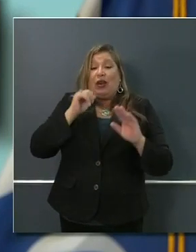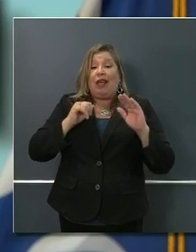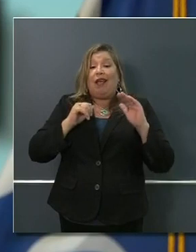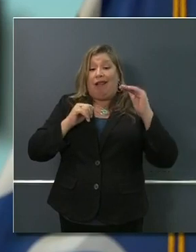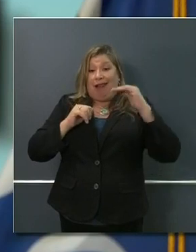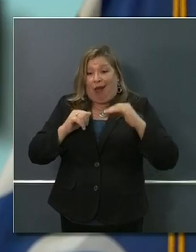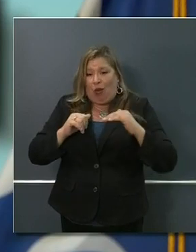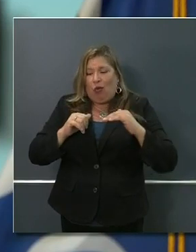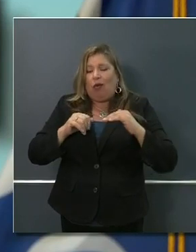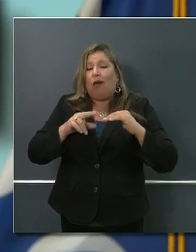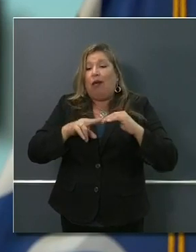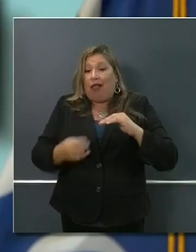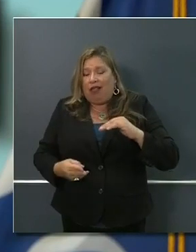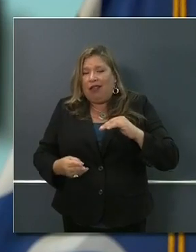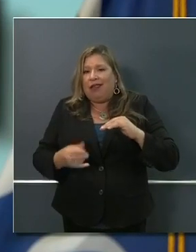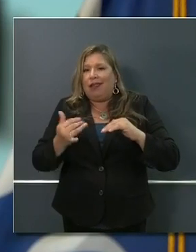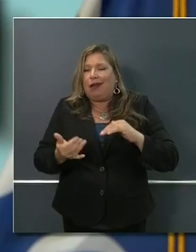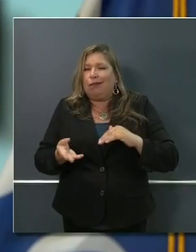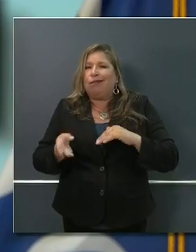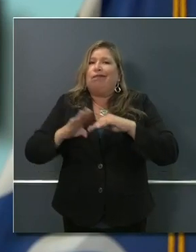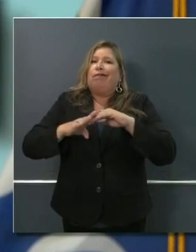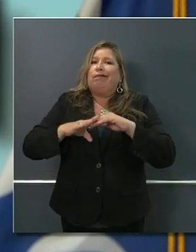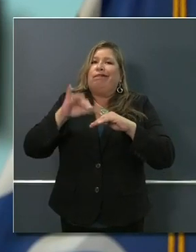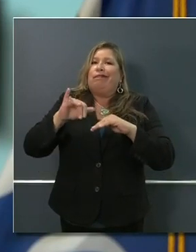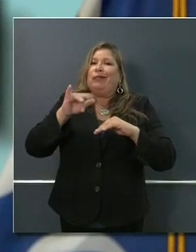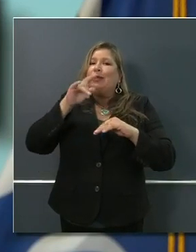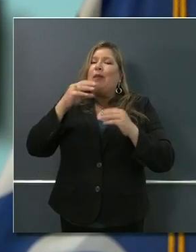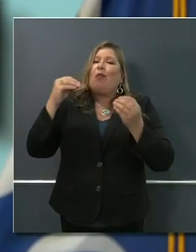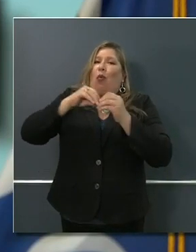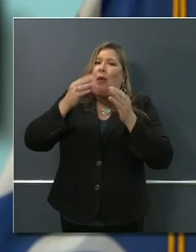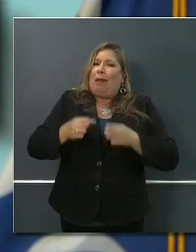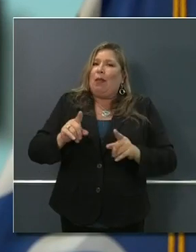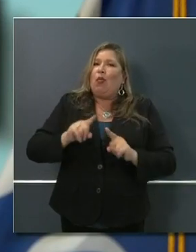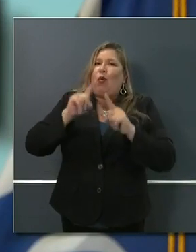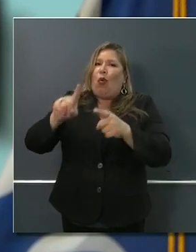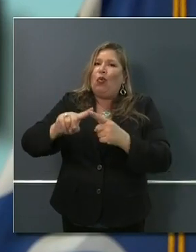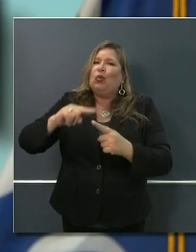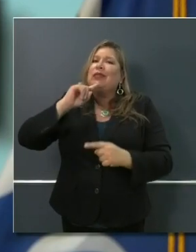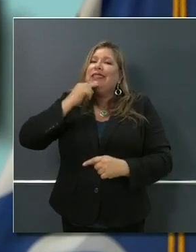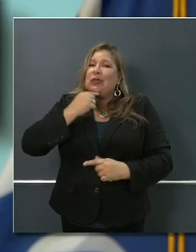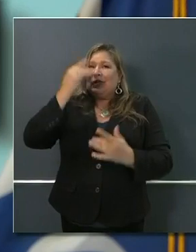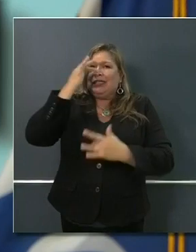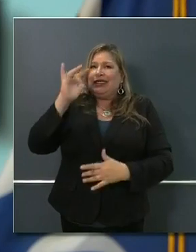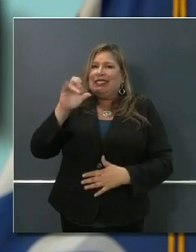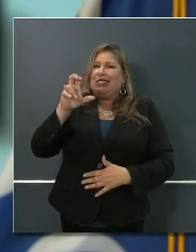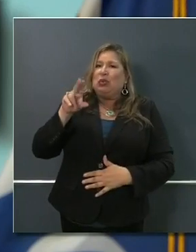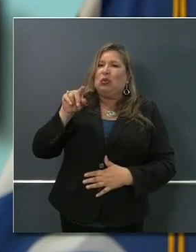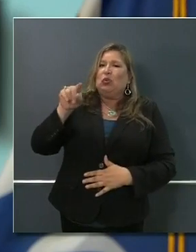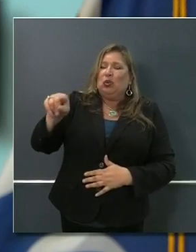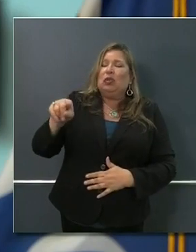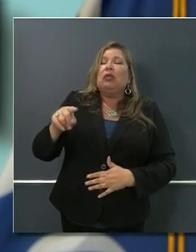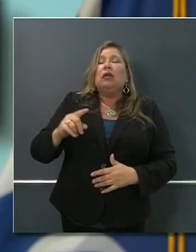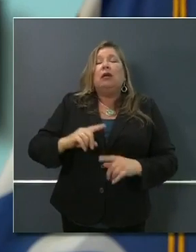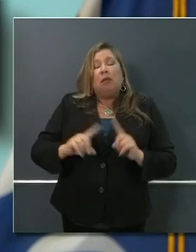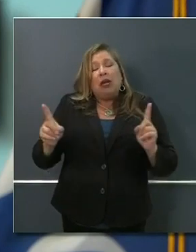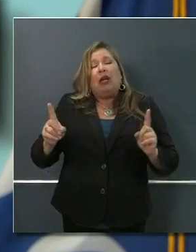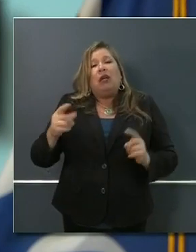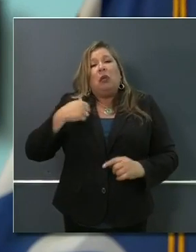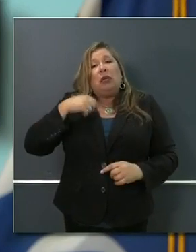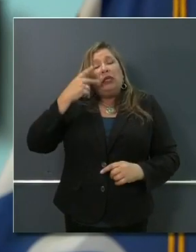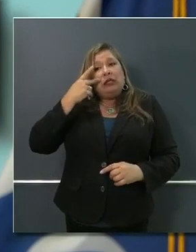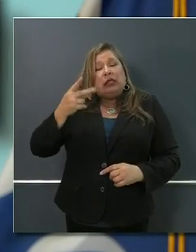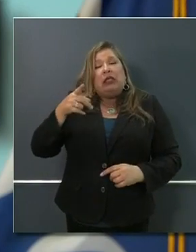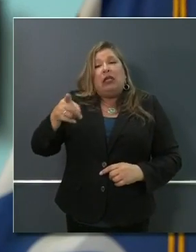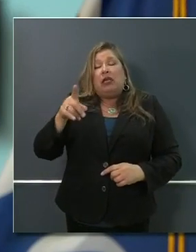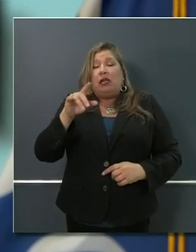modest decline in the ICUs. But we certainly are seeing stability in our ICUs, and that allows our ventilation inventory